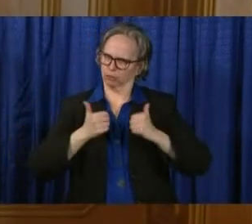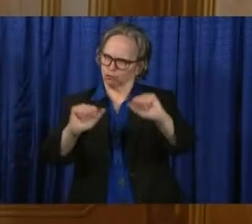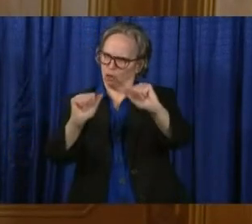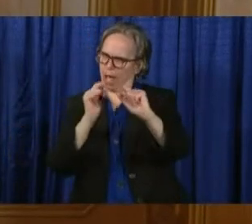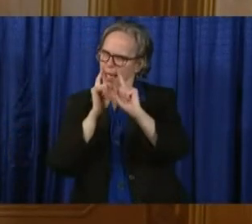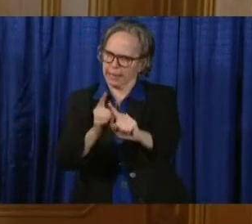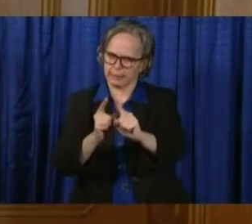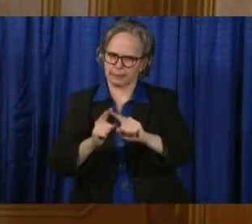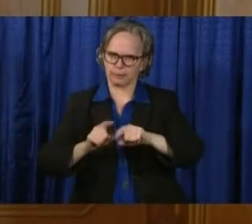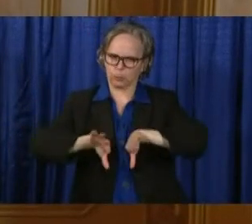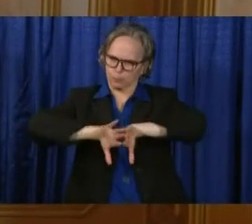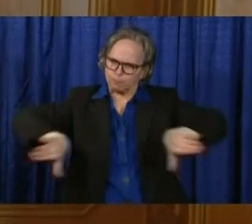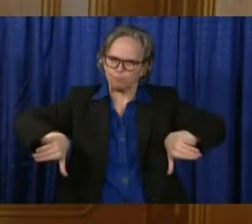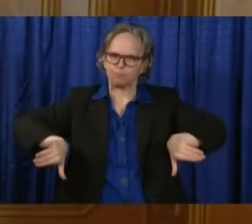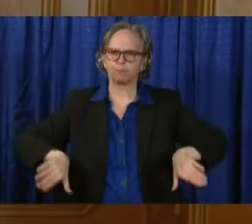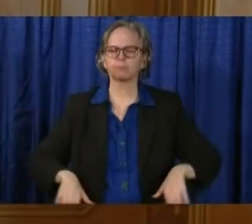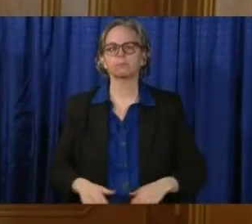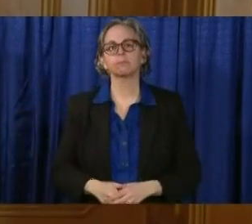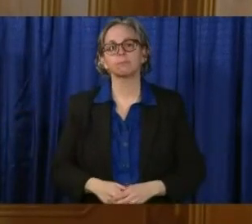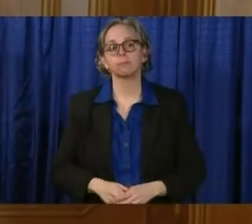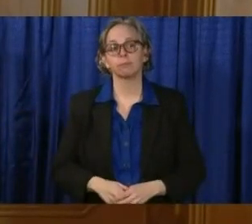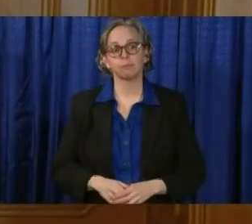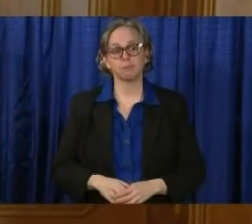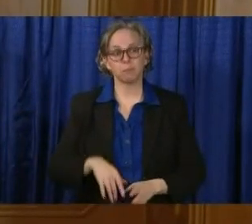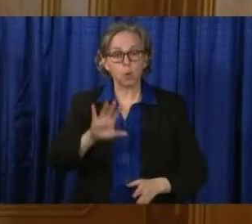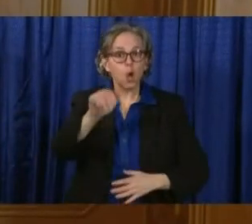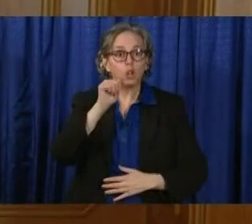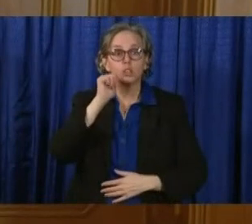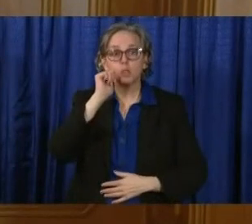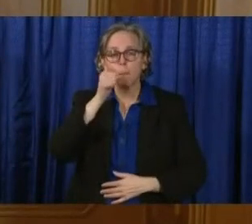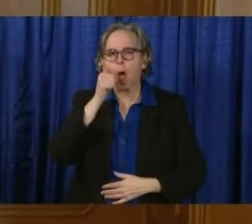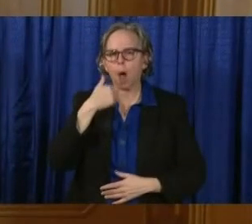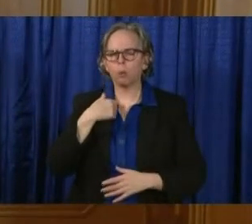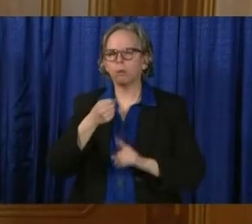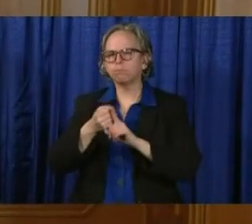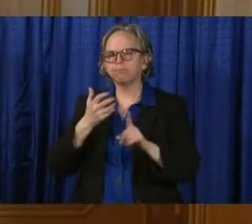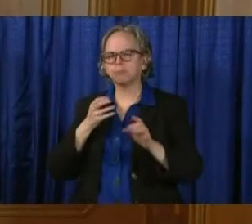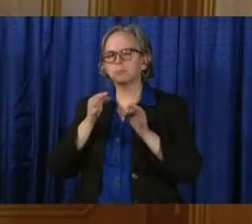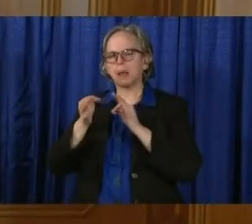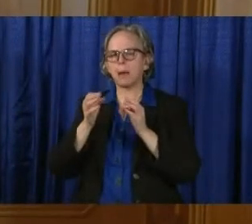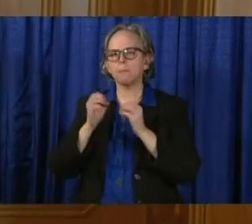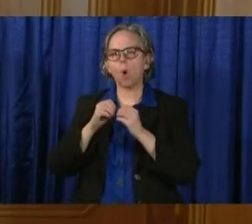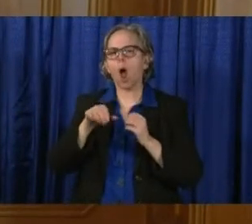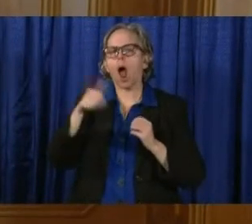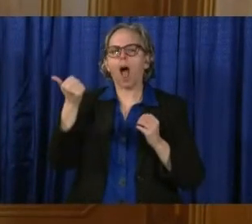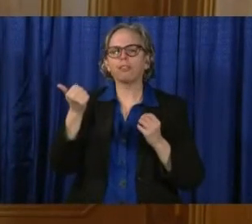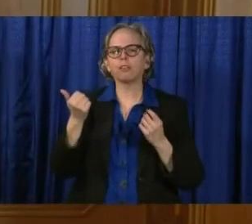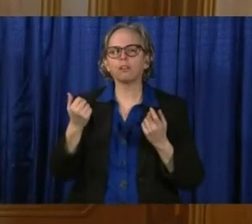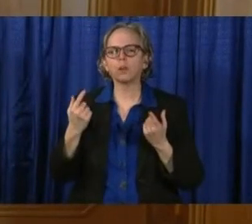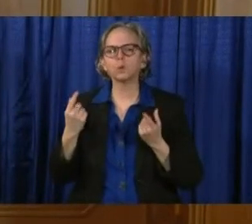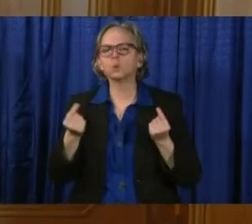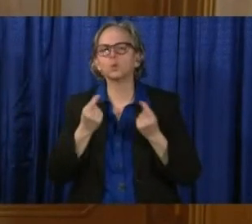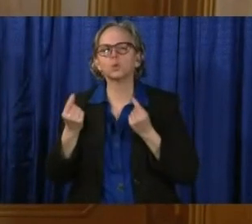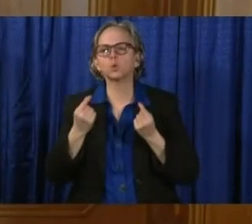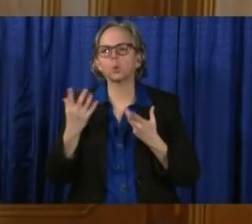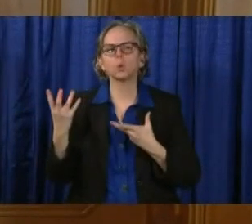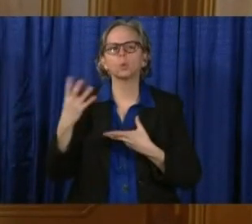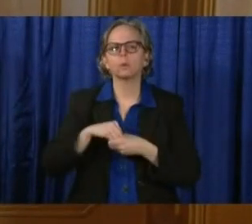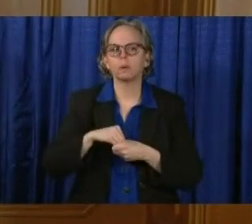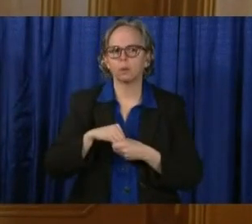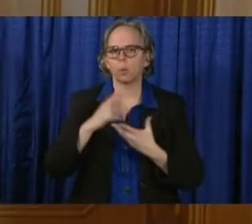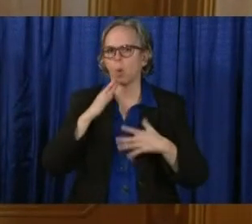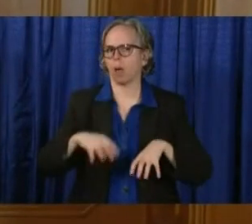We will talk, I will talk tomorrow, about some other steps that we're going to take in regard to